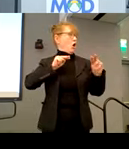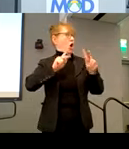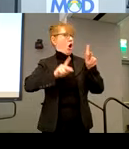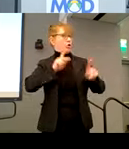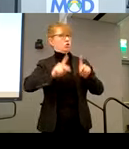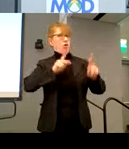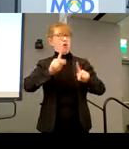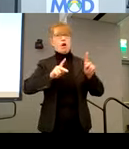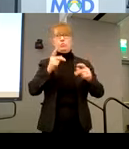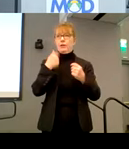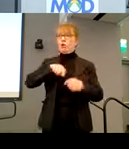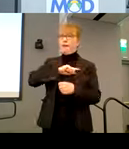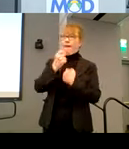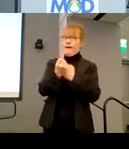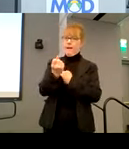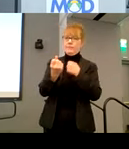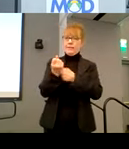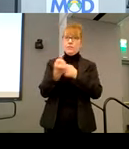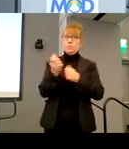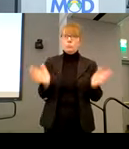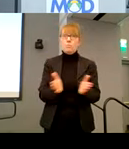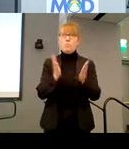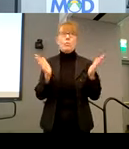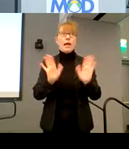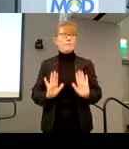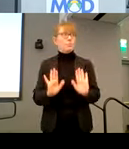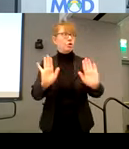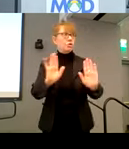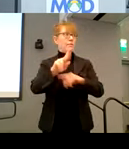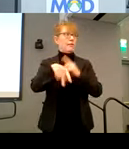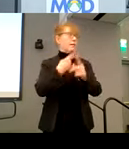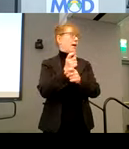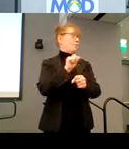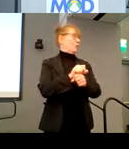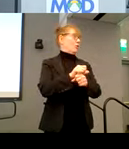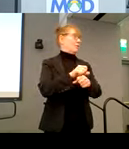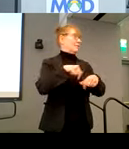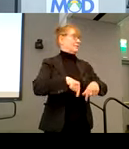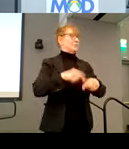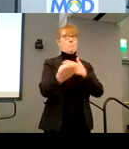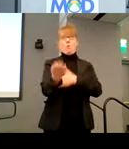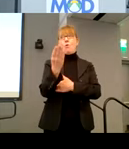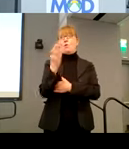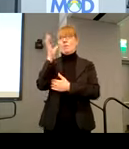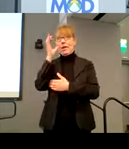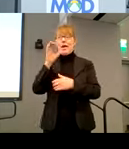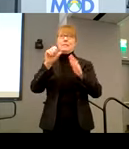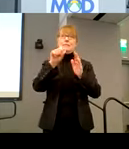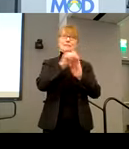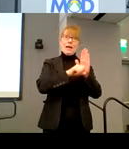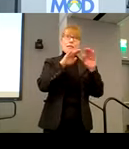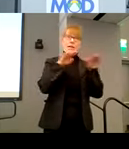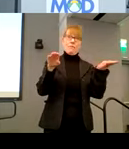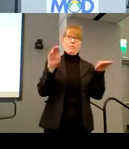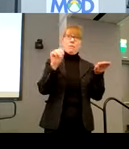promote and push the kind of work that we've been hearing about all morning at the state level, the Massachusetts